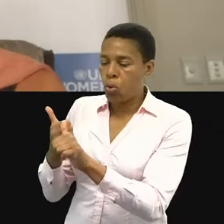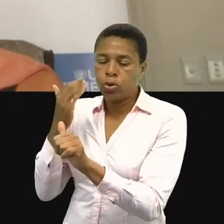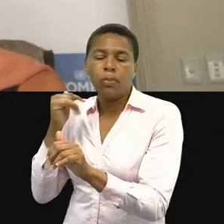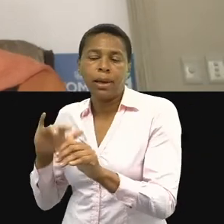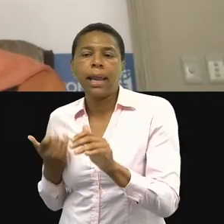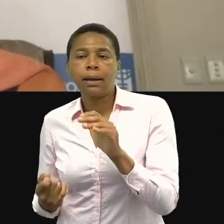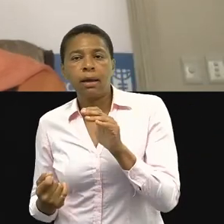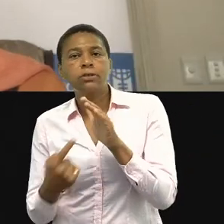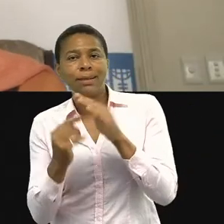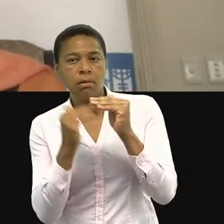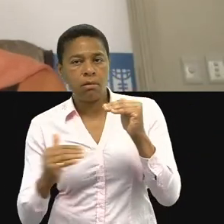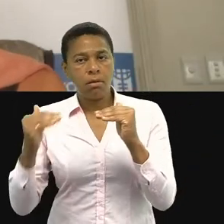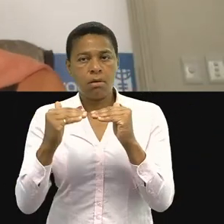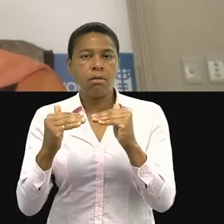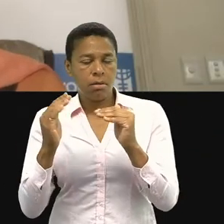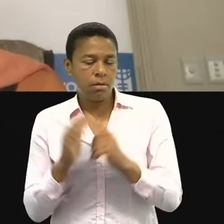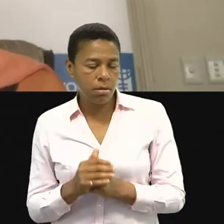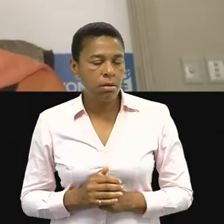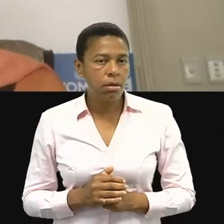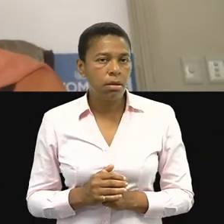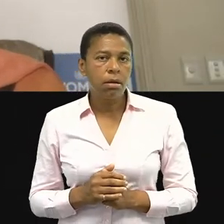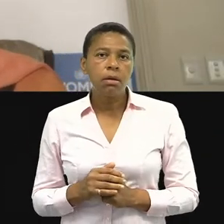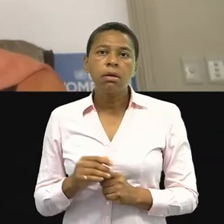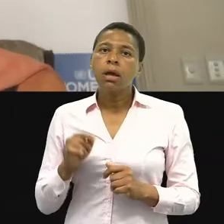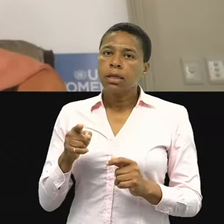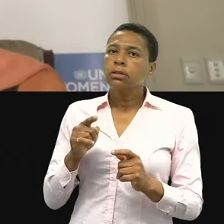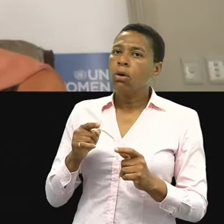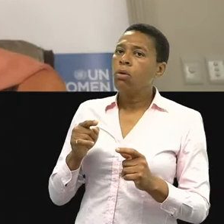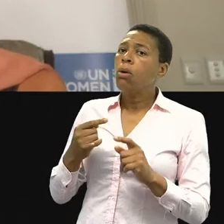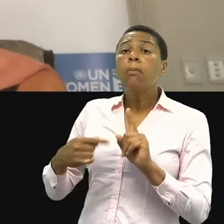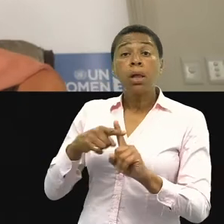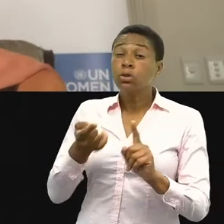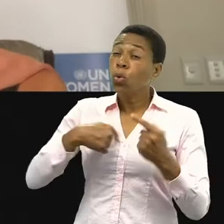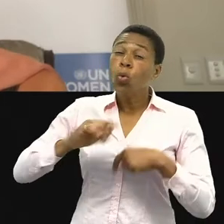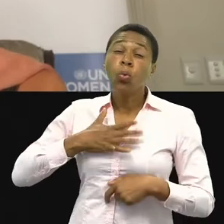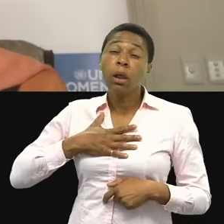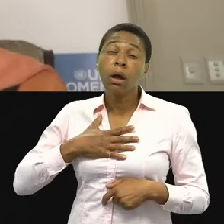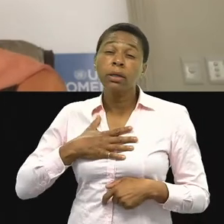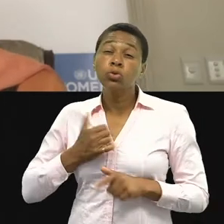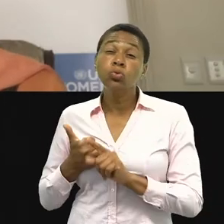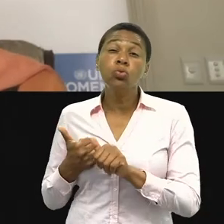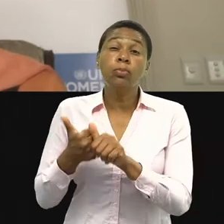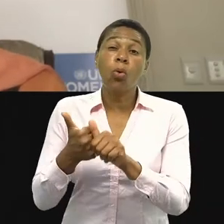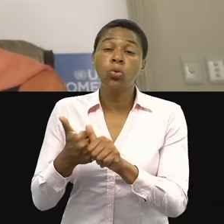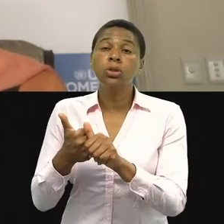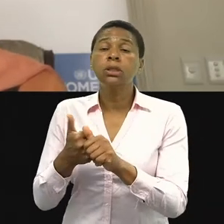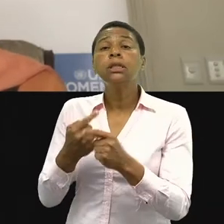women also strongly support, is say her name, so that we don't forget